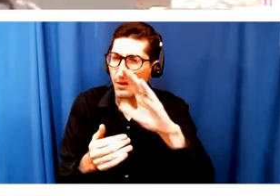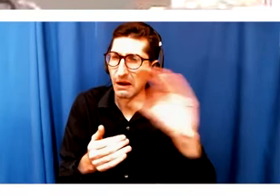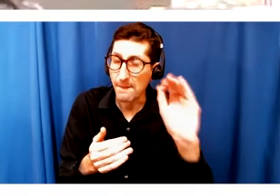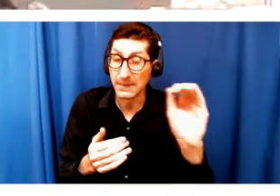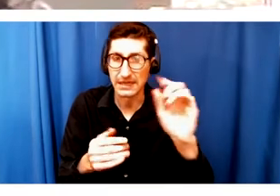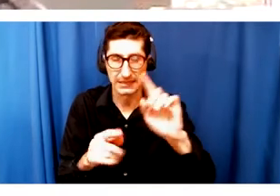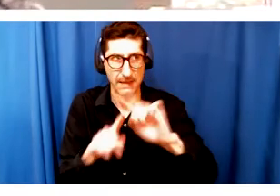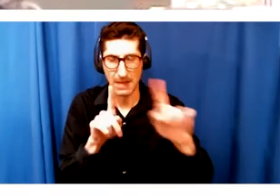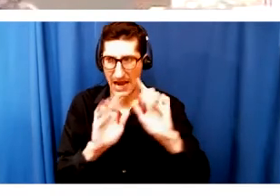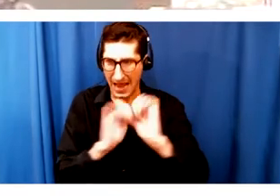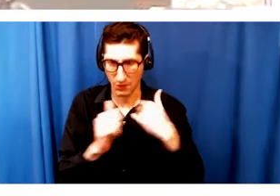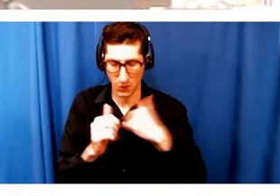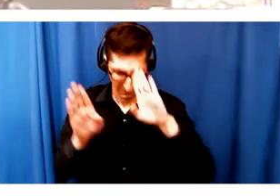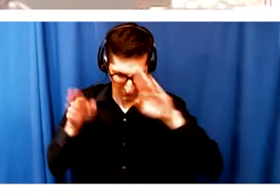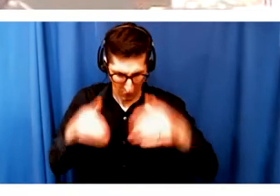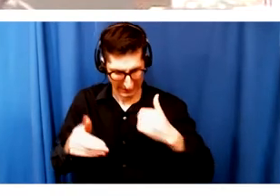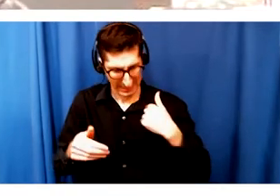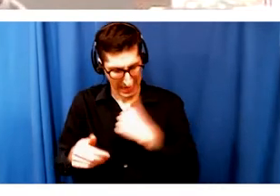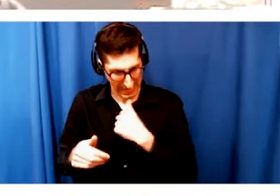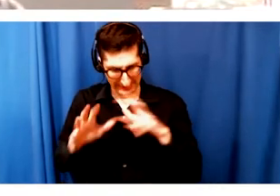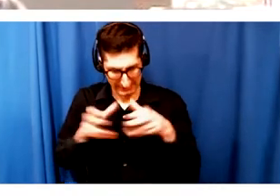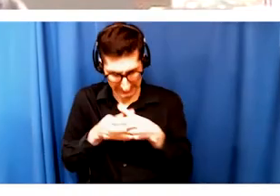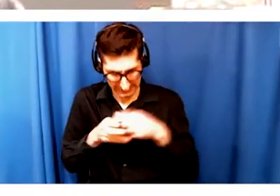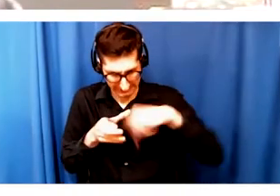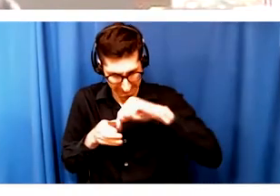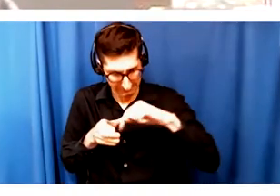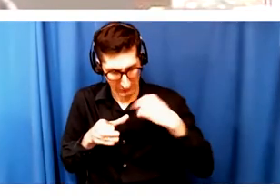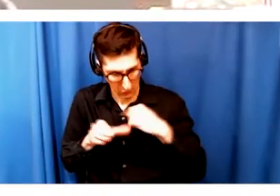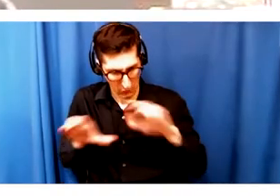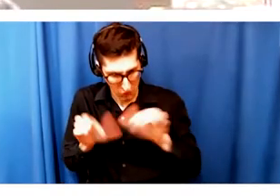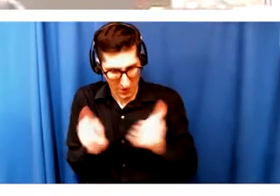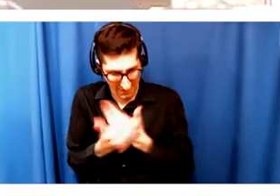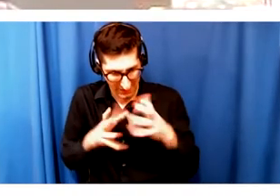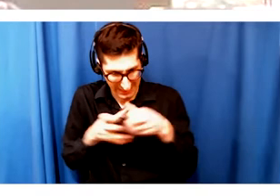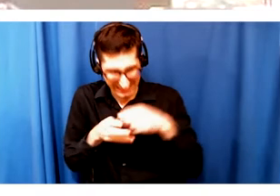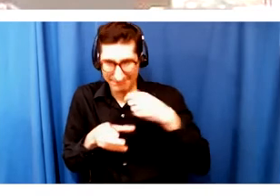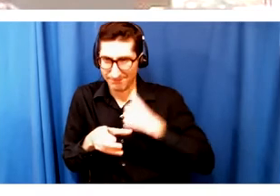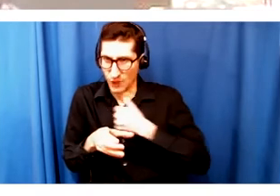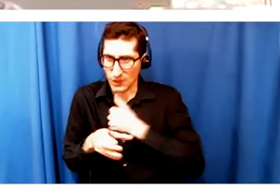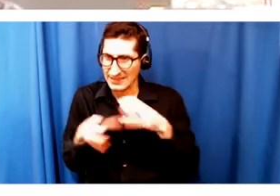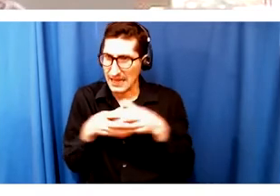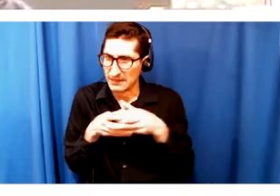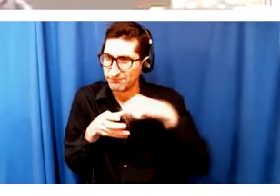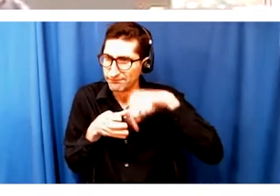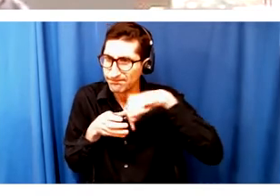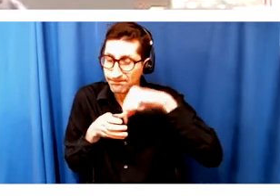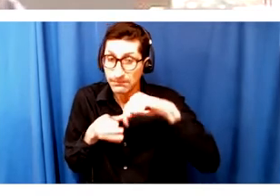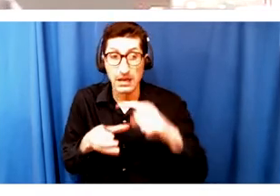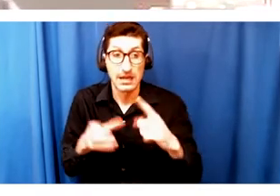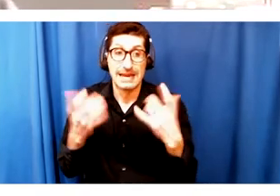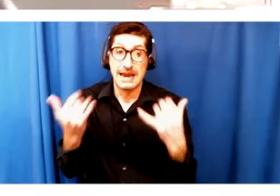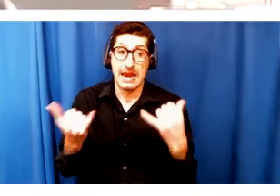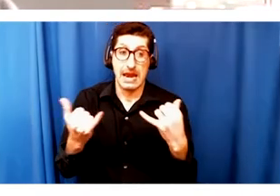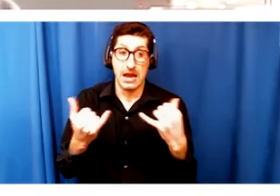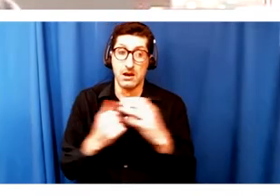be the main focus? Right? Like the time is now, and we are at least today, I think, one